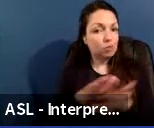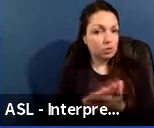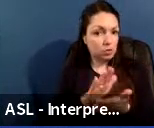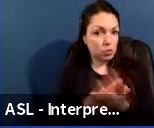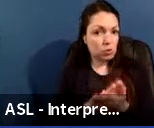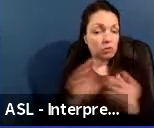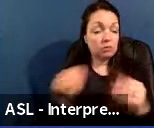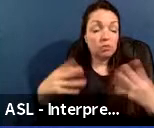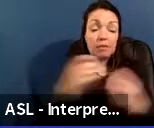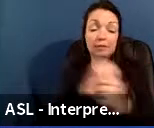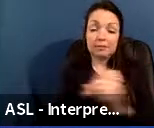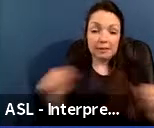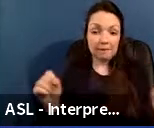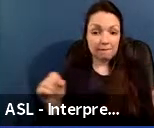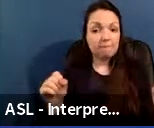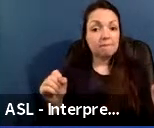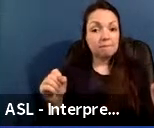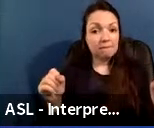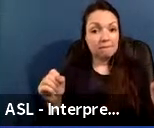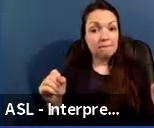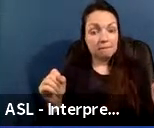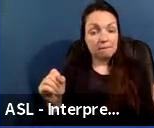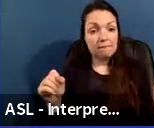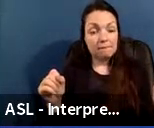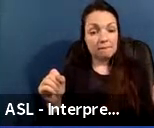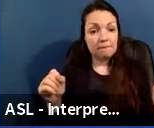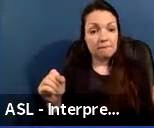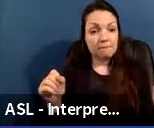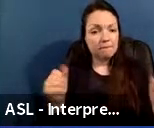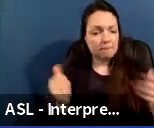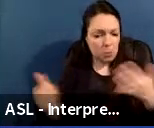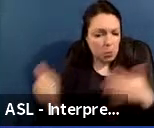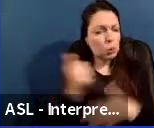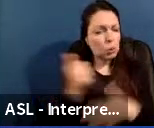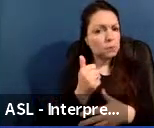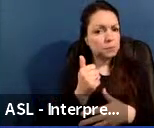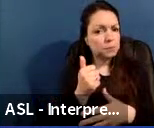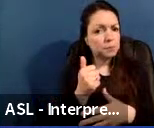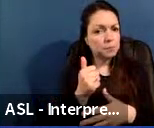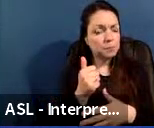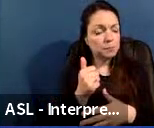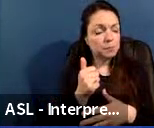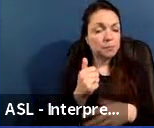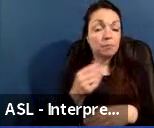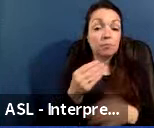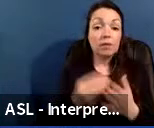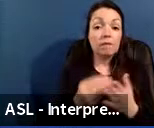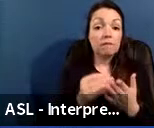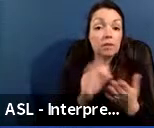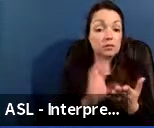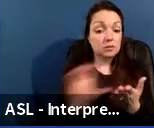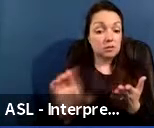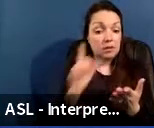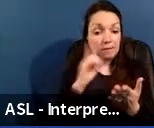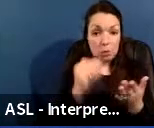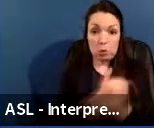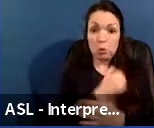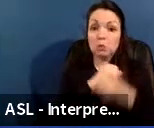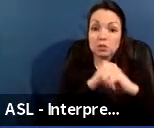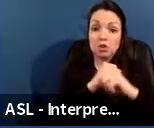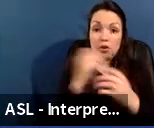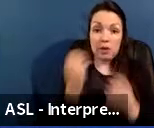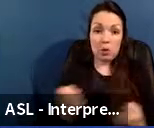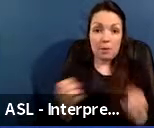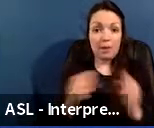safety is a priority. Funds are allocated for new security equipment, including